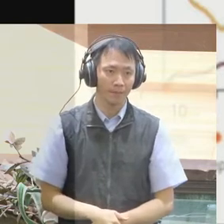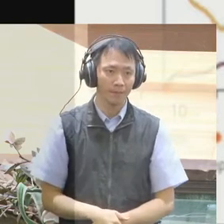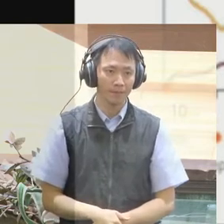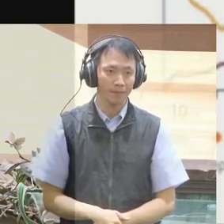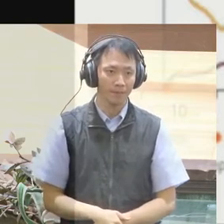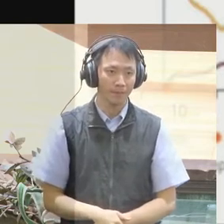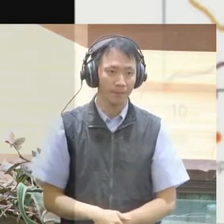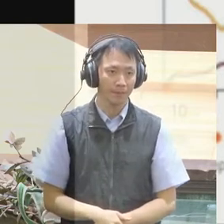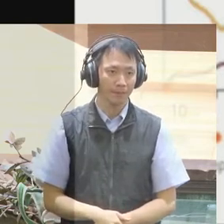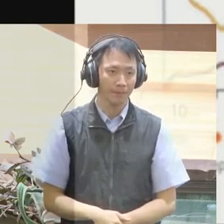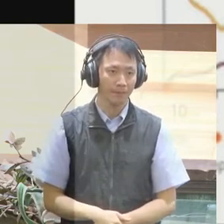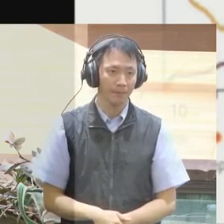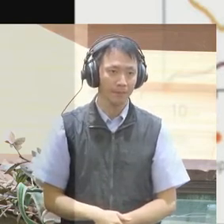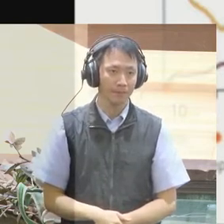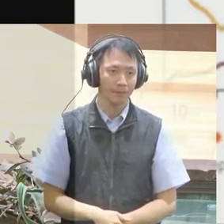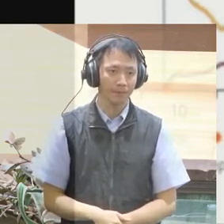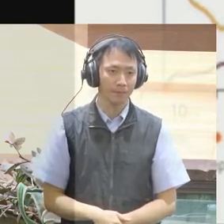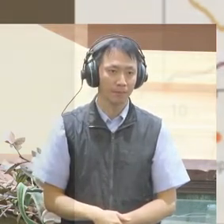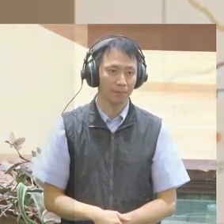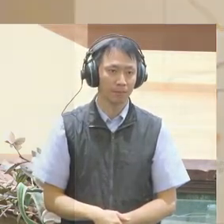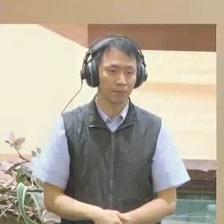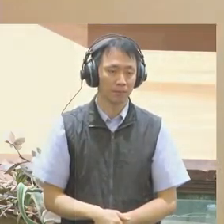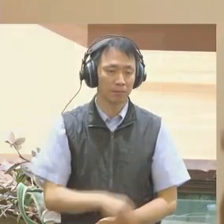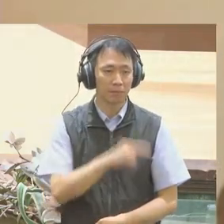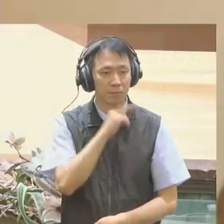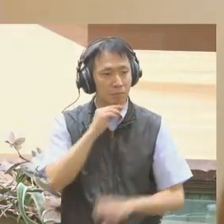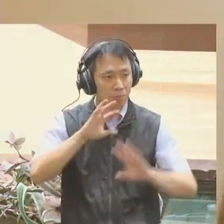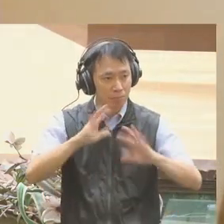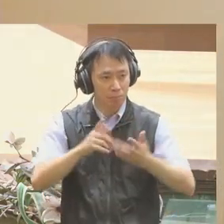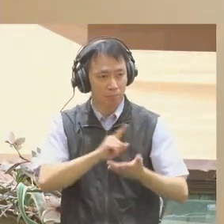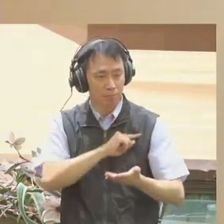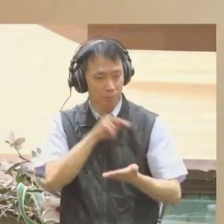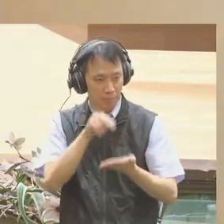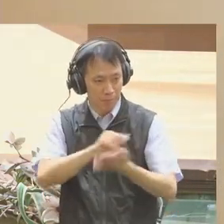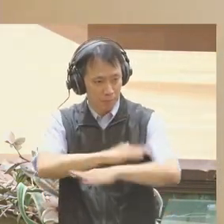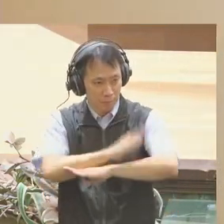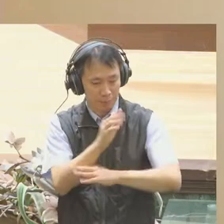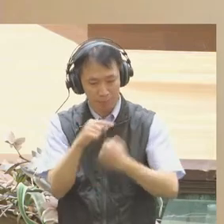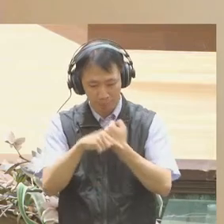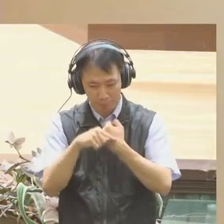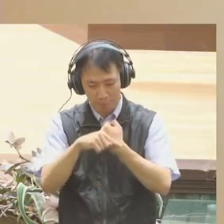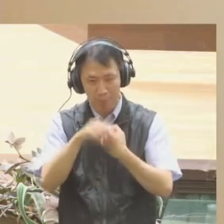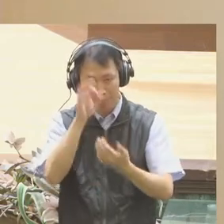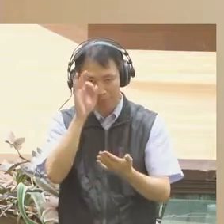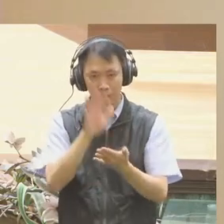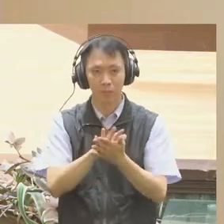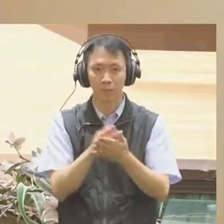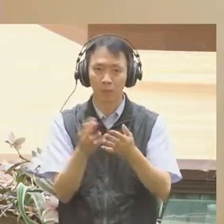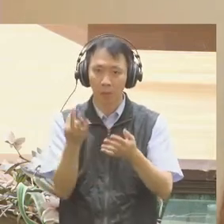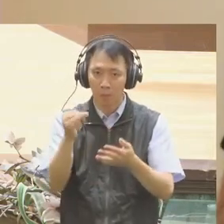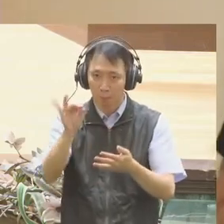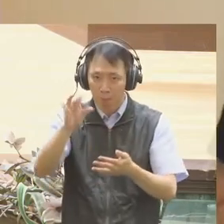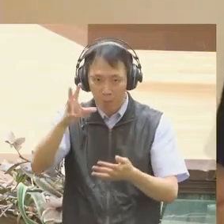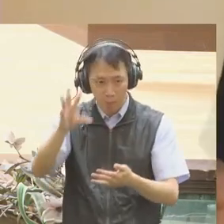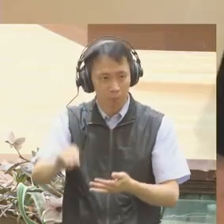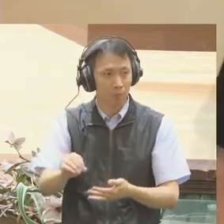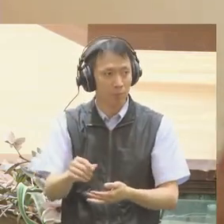not feel represented by any established party and that a new organization would have a chance of winning their vote, end quote.